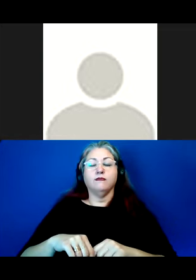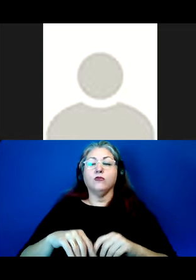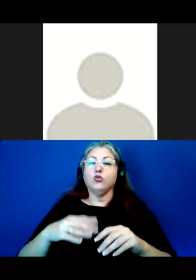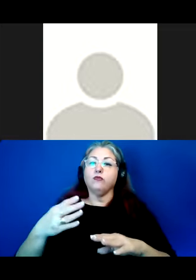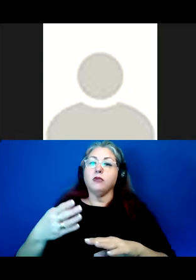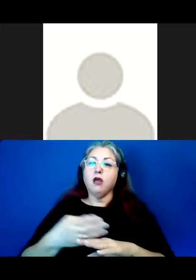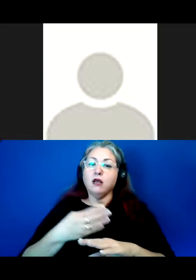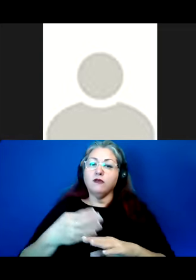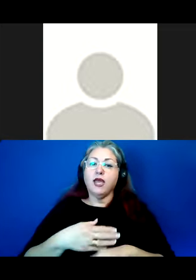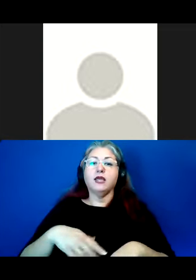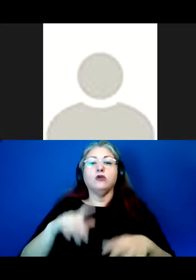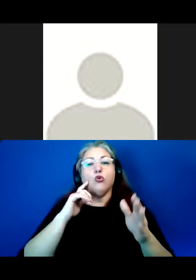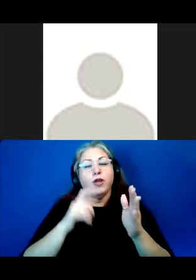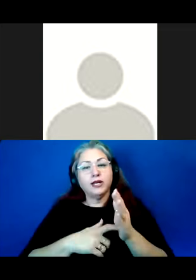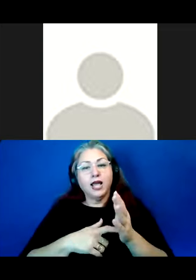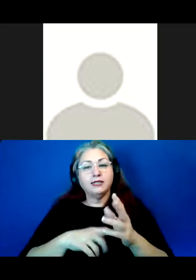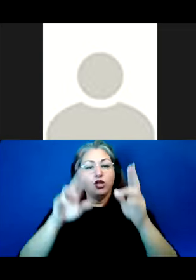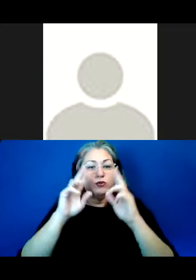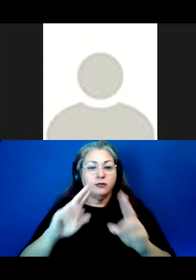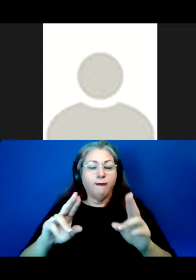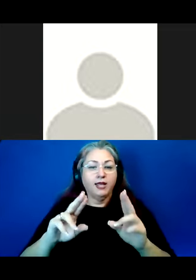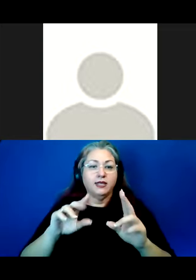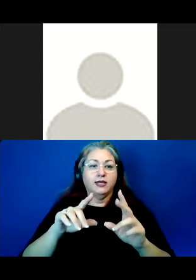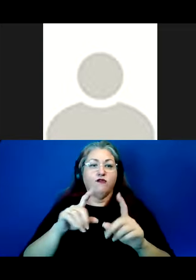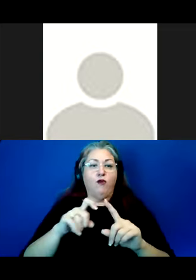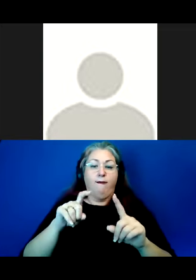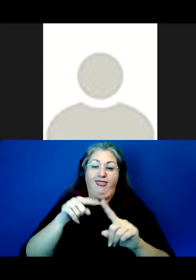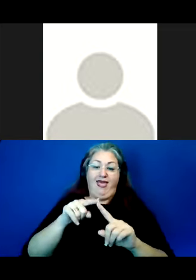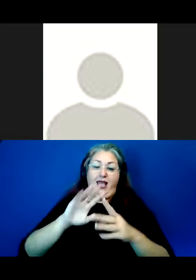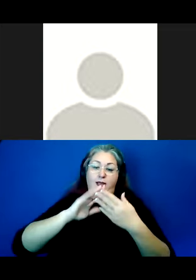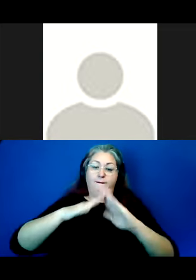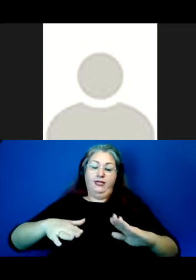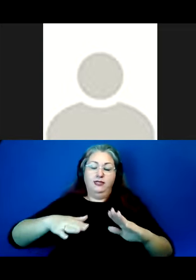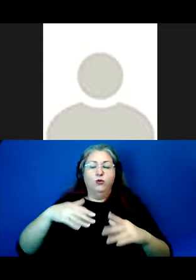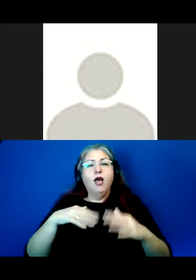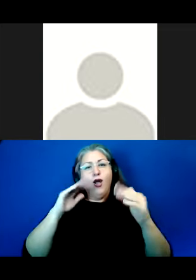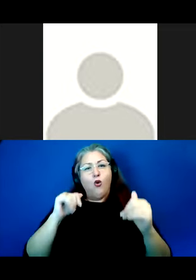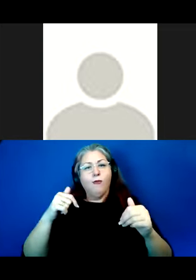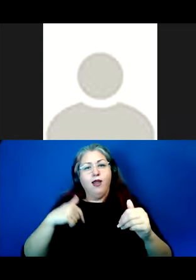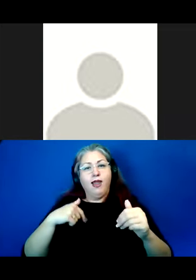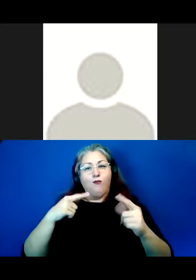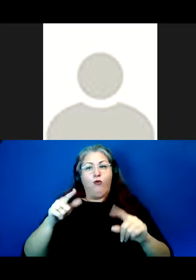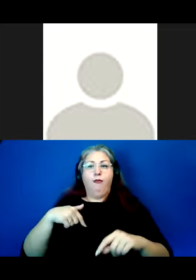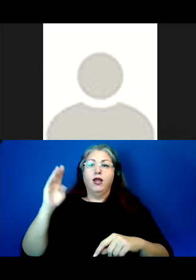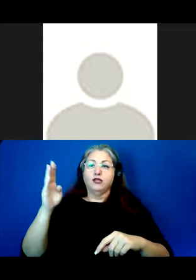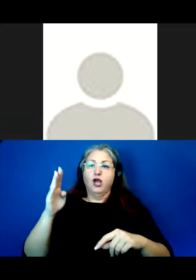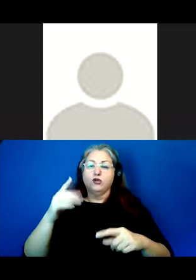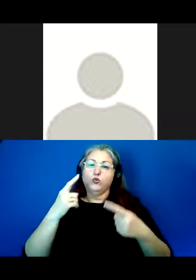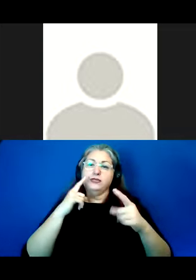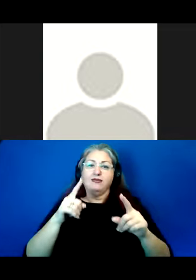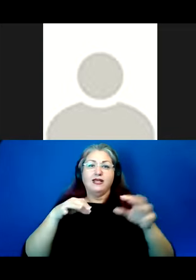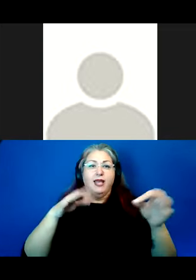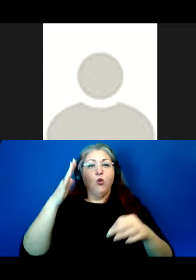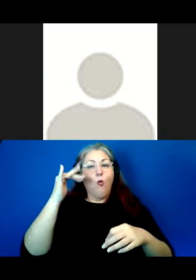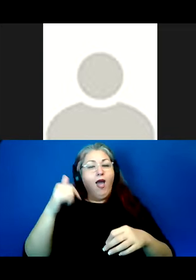Cultivating, recognizing, and respecting relationships promotes peace. And I hope that I've been able in this talk to successfully state why